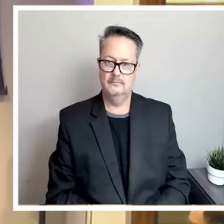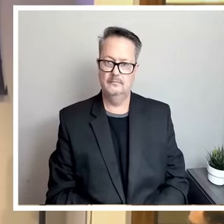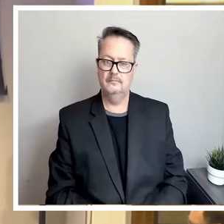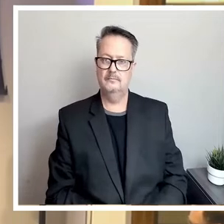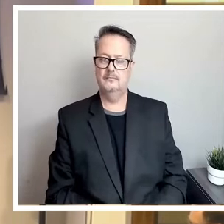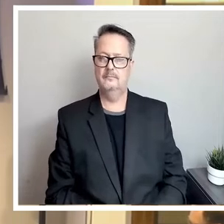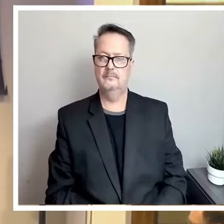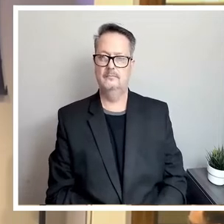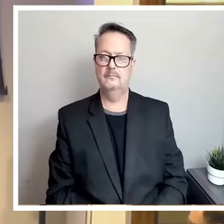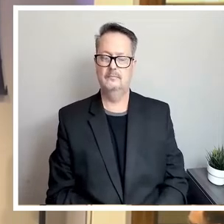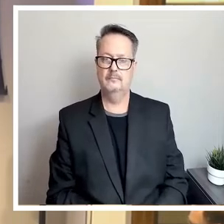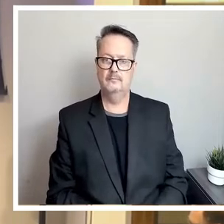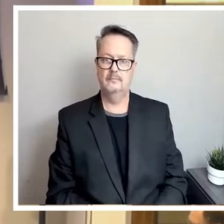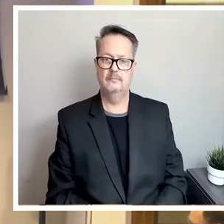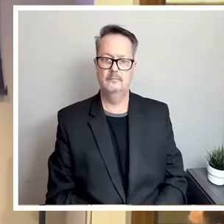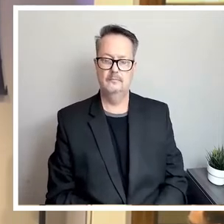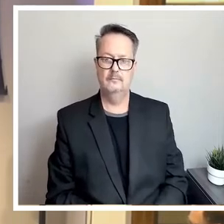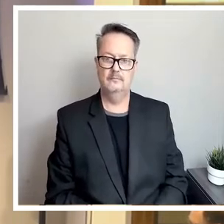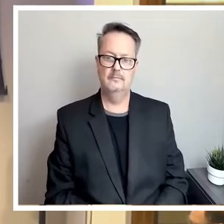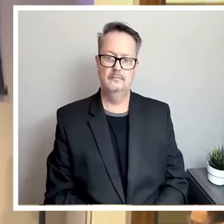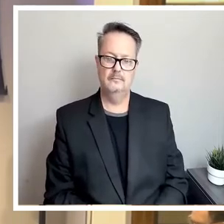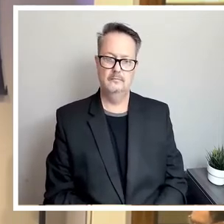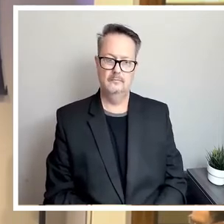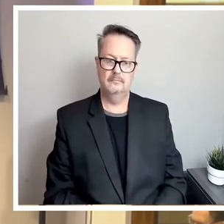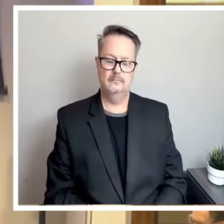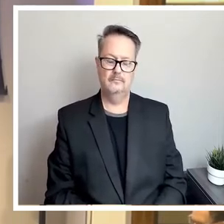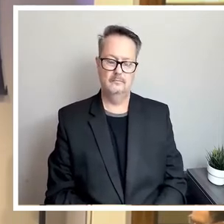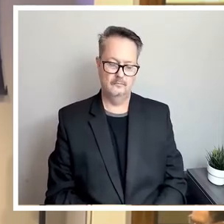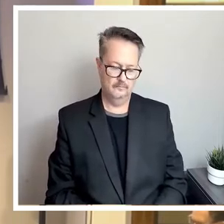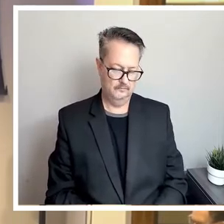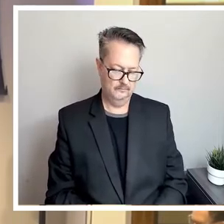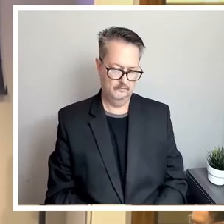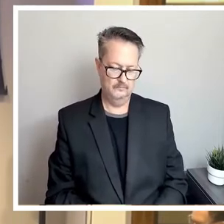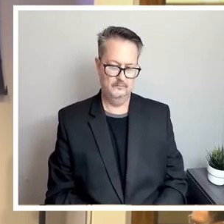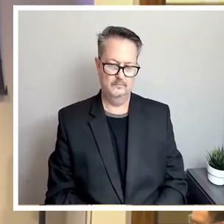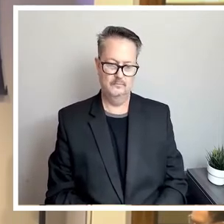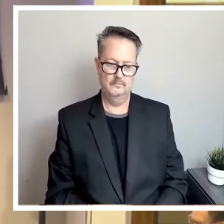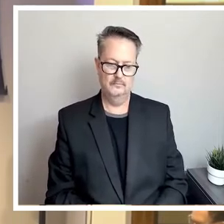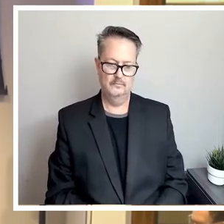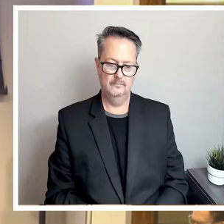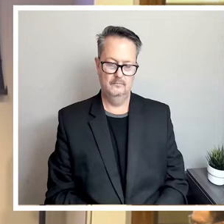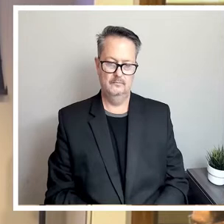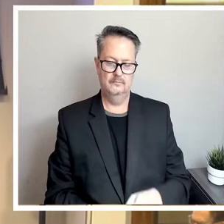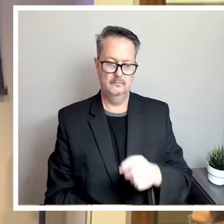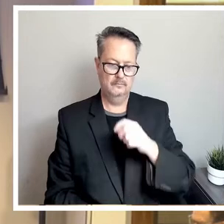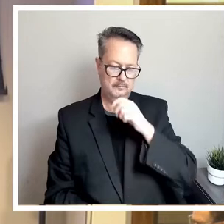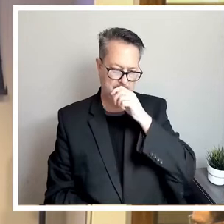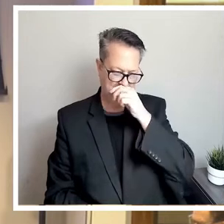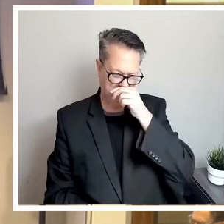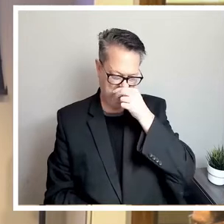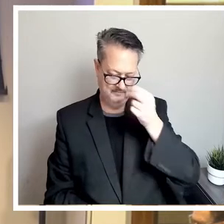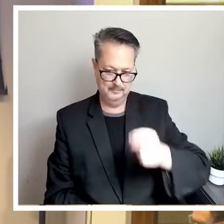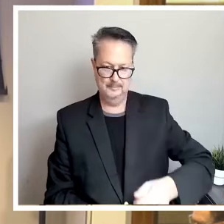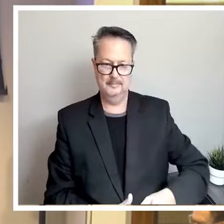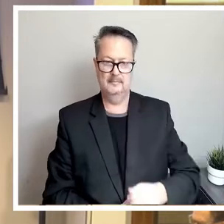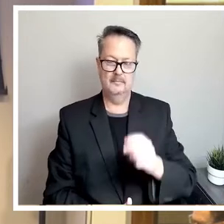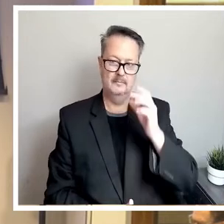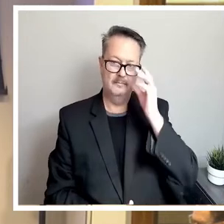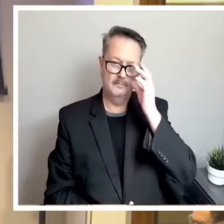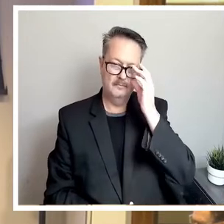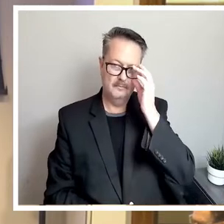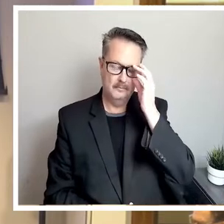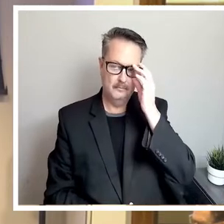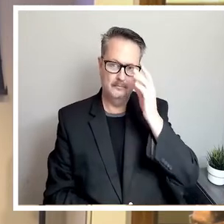por favor marque al 855-962-1328 y presione a star